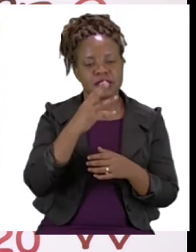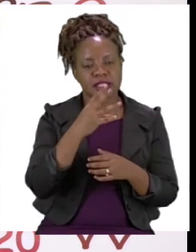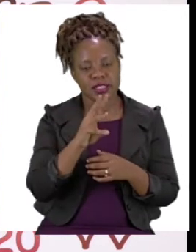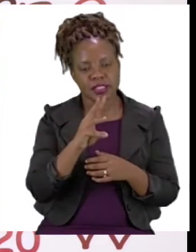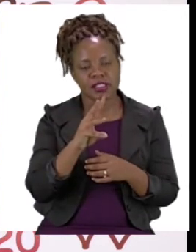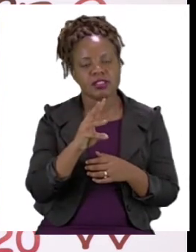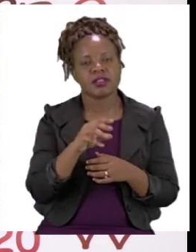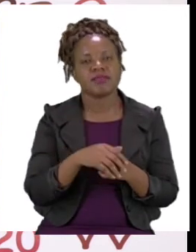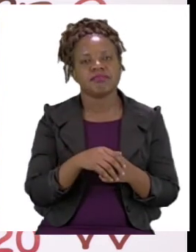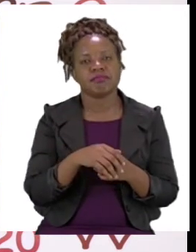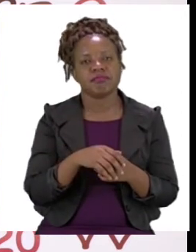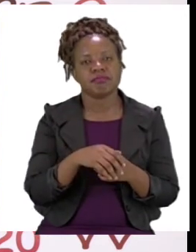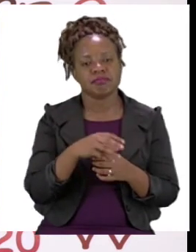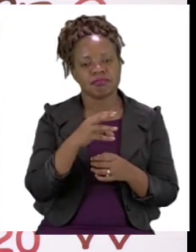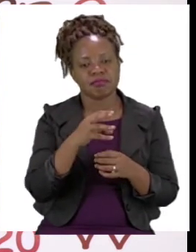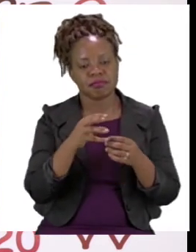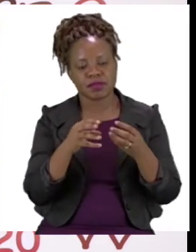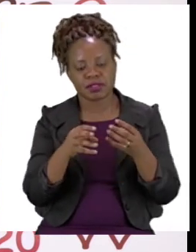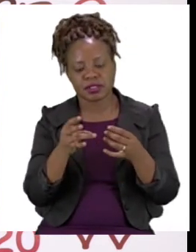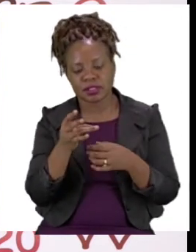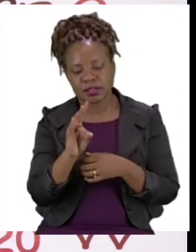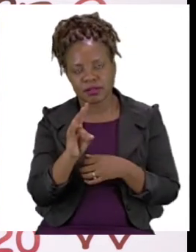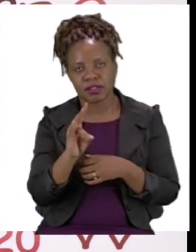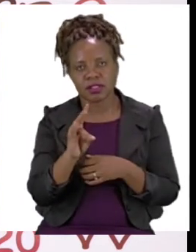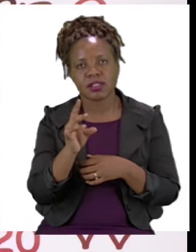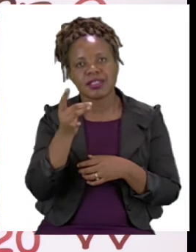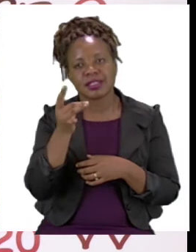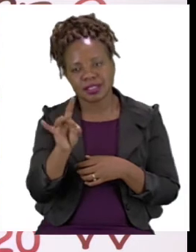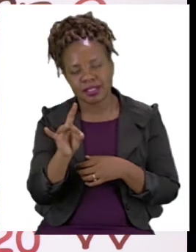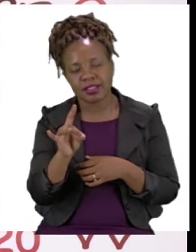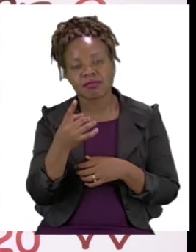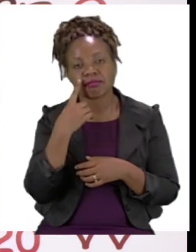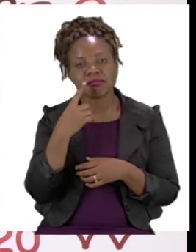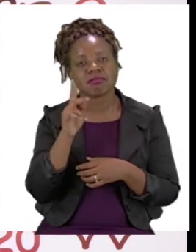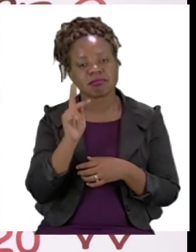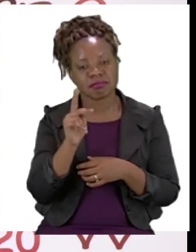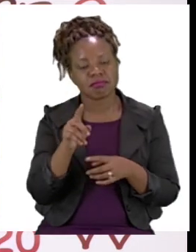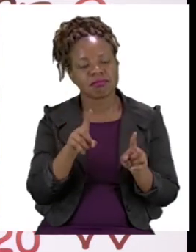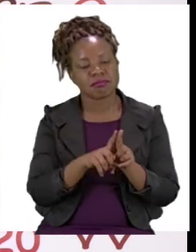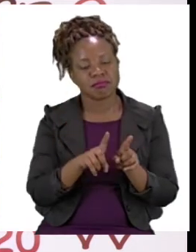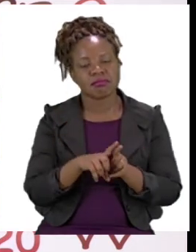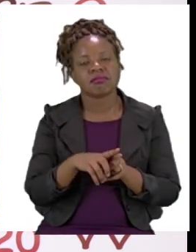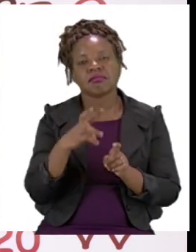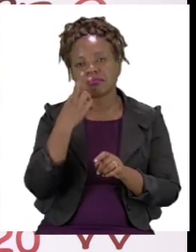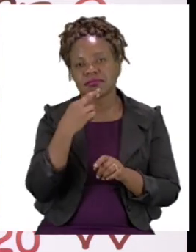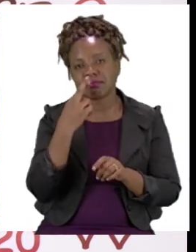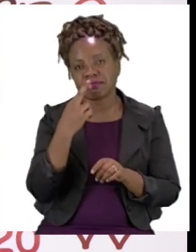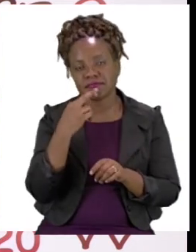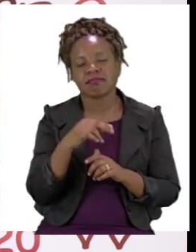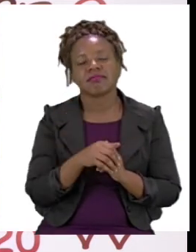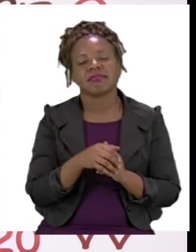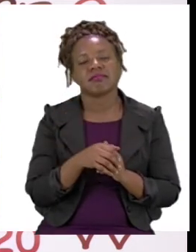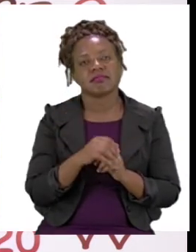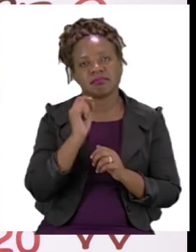on. We say 7, 8. So we know that our next answer is 8.